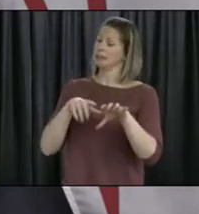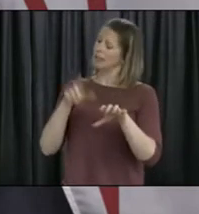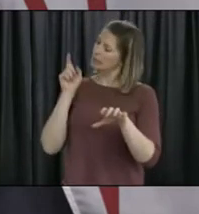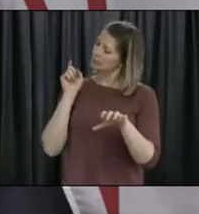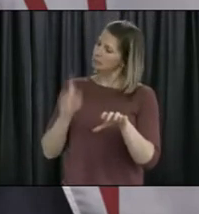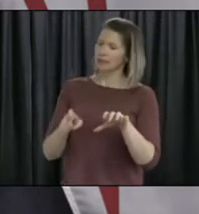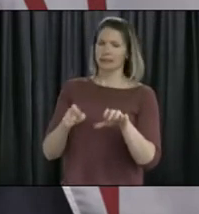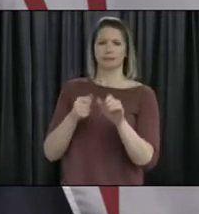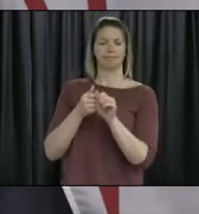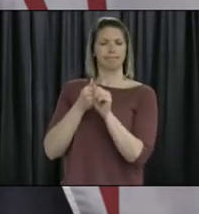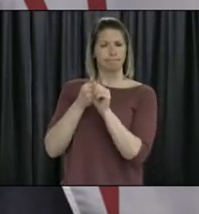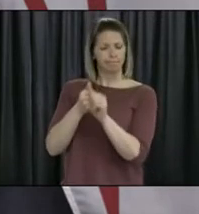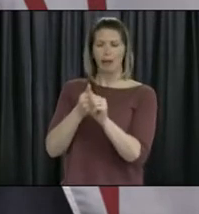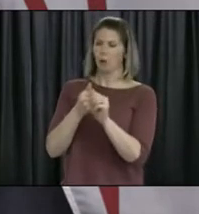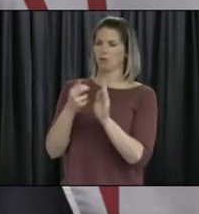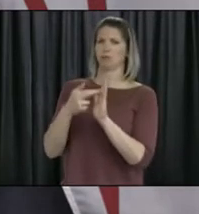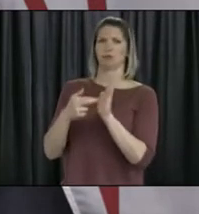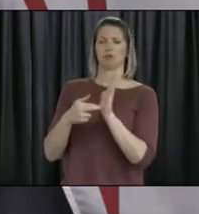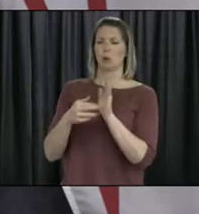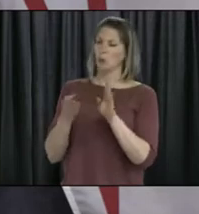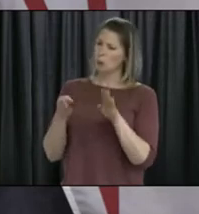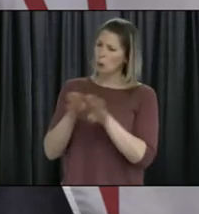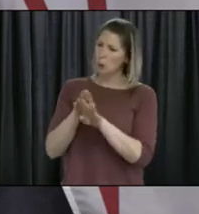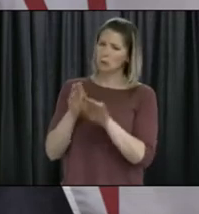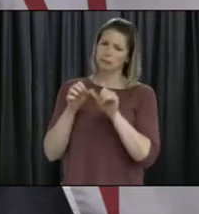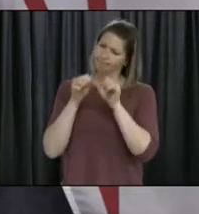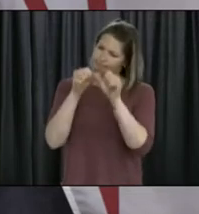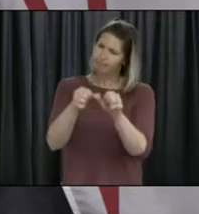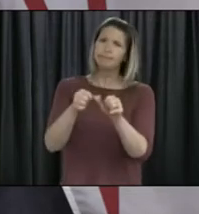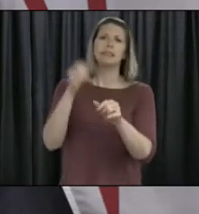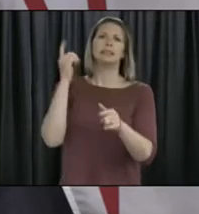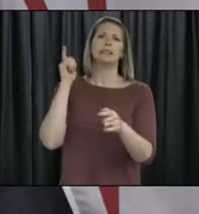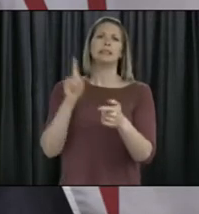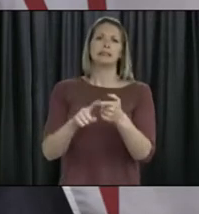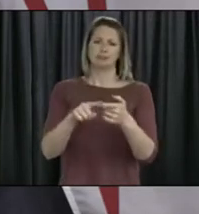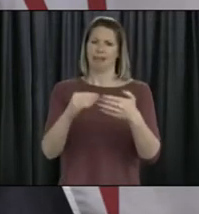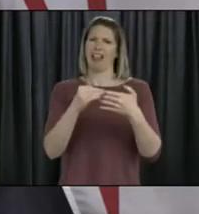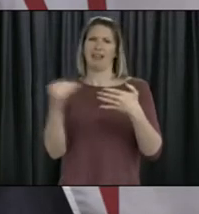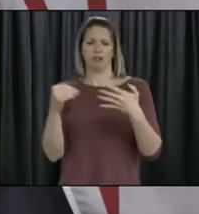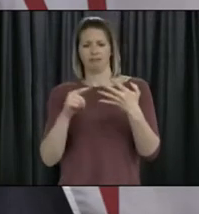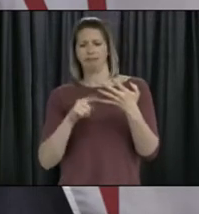but certainly we're open to reviewing information.